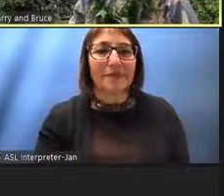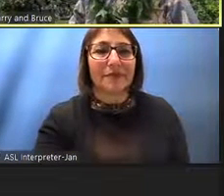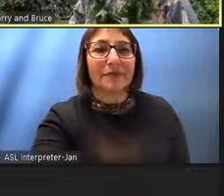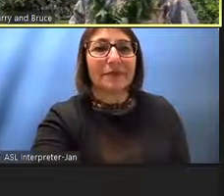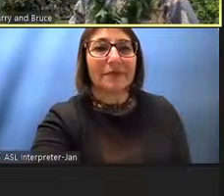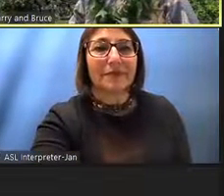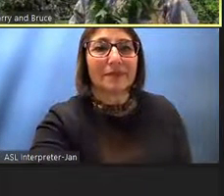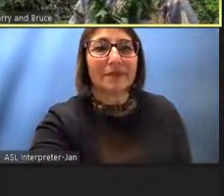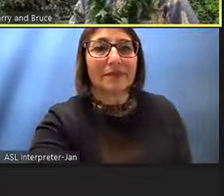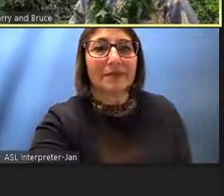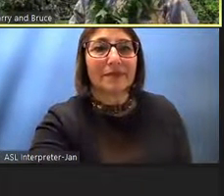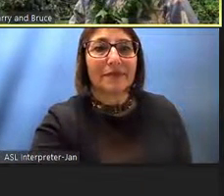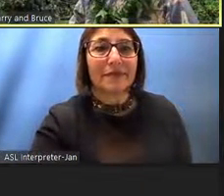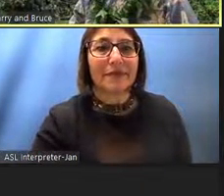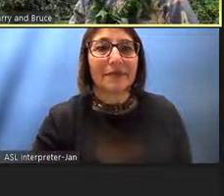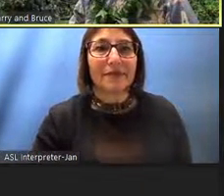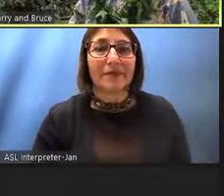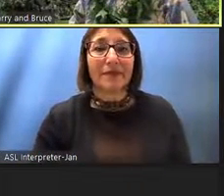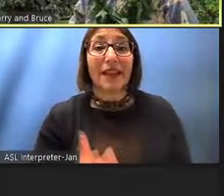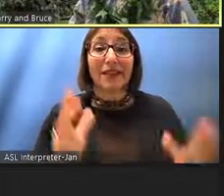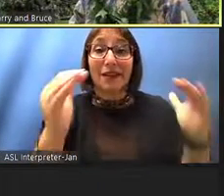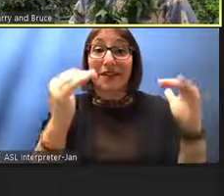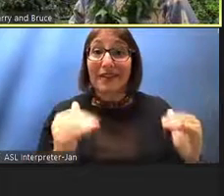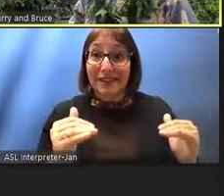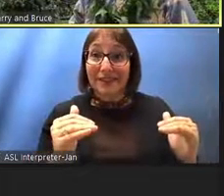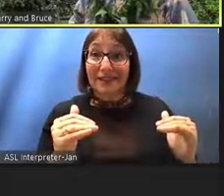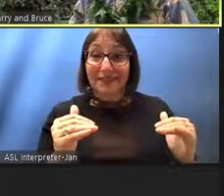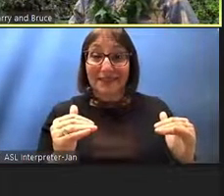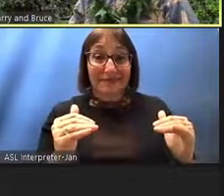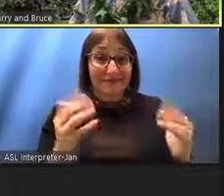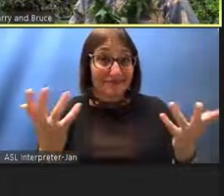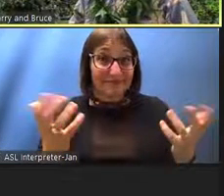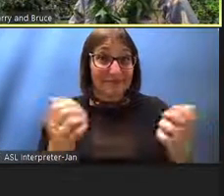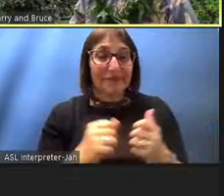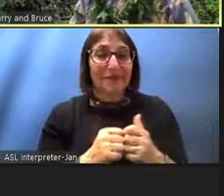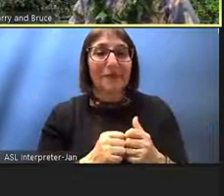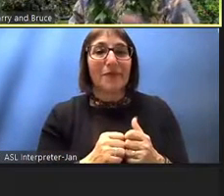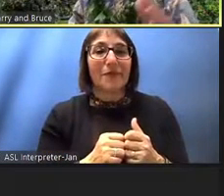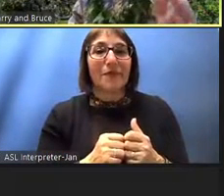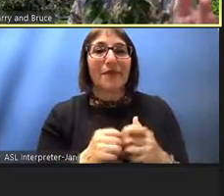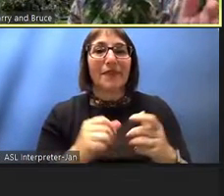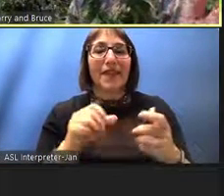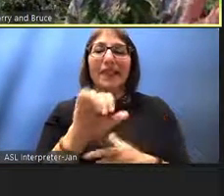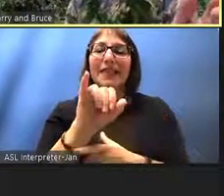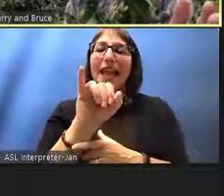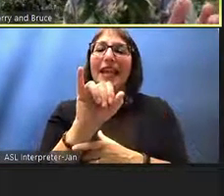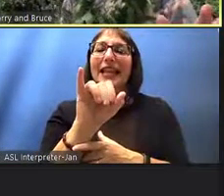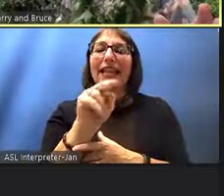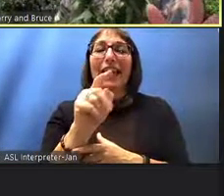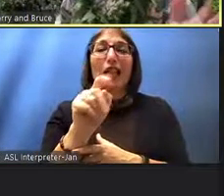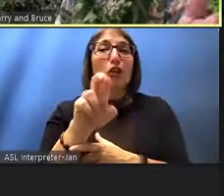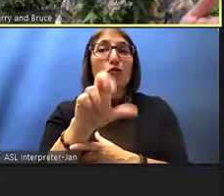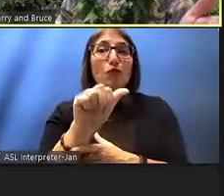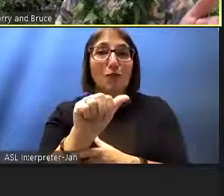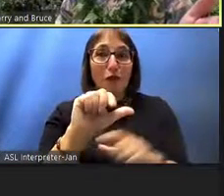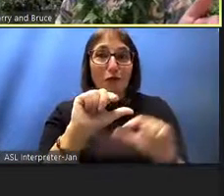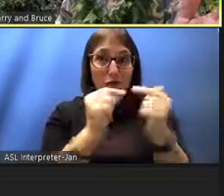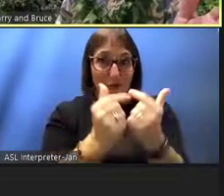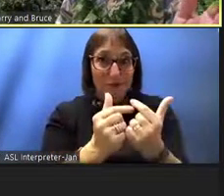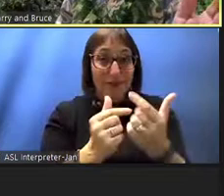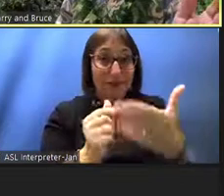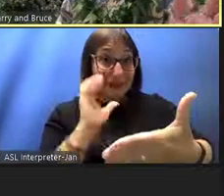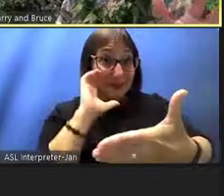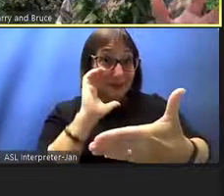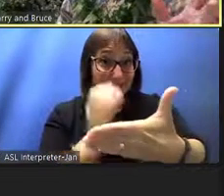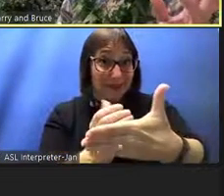uh we'll just go on to this next topic which is so-called intergroup and i have here a for a picture